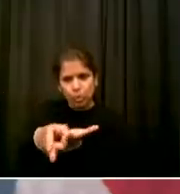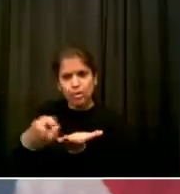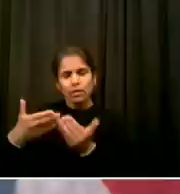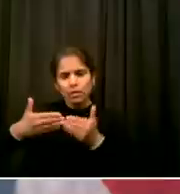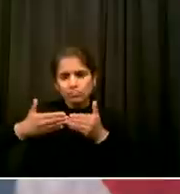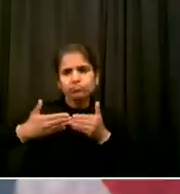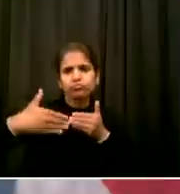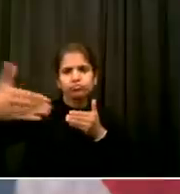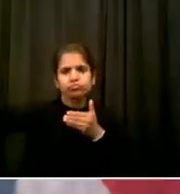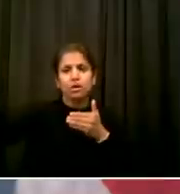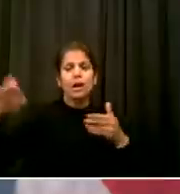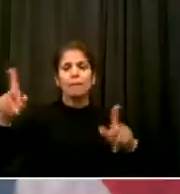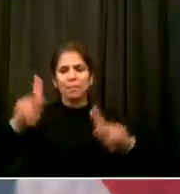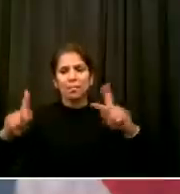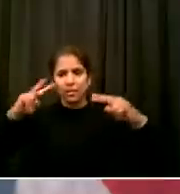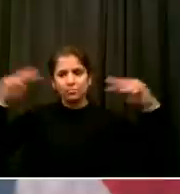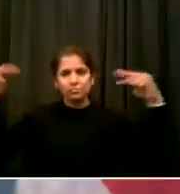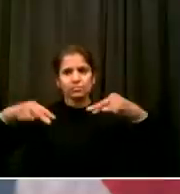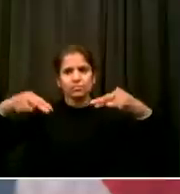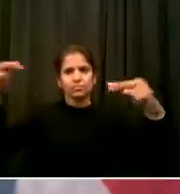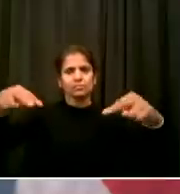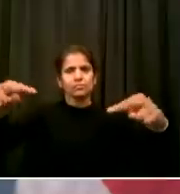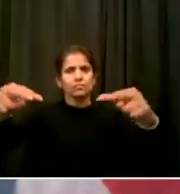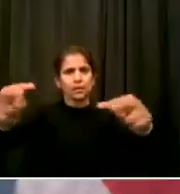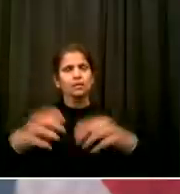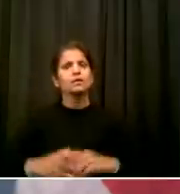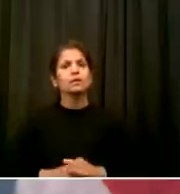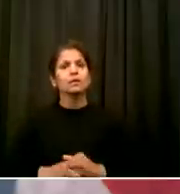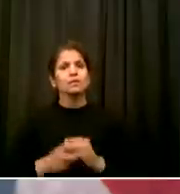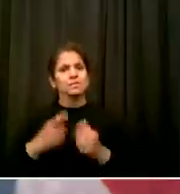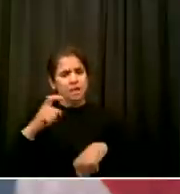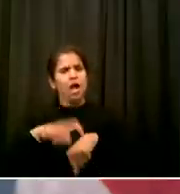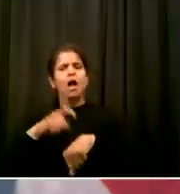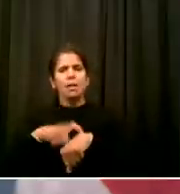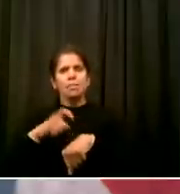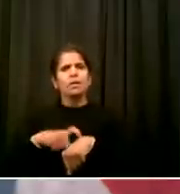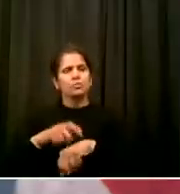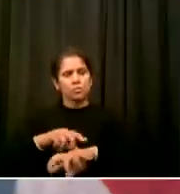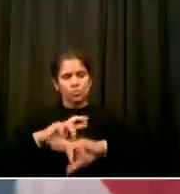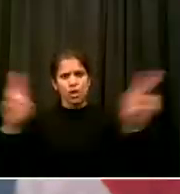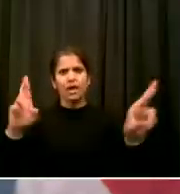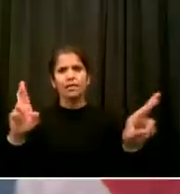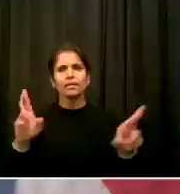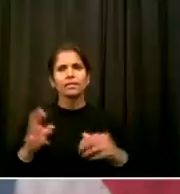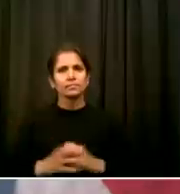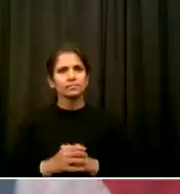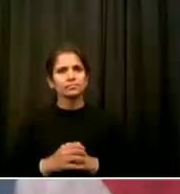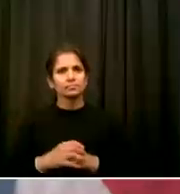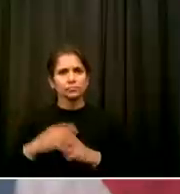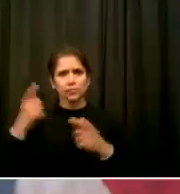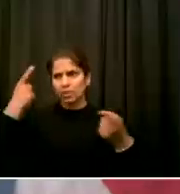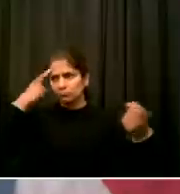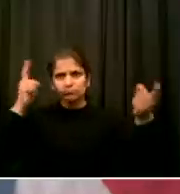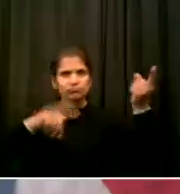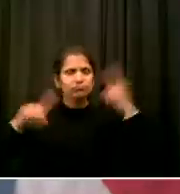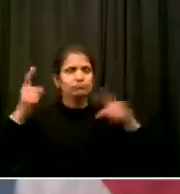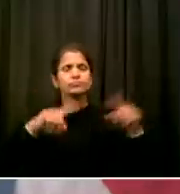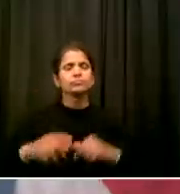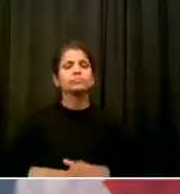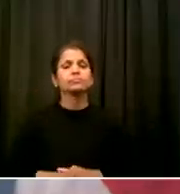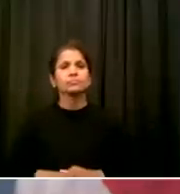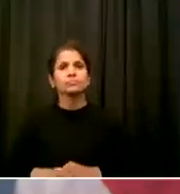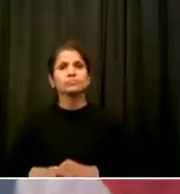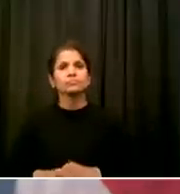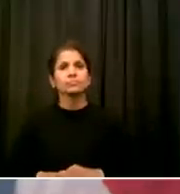In this world of instant connection And interconnectedness I believe that our dreams are more powerful